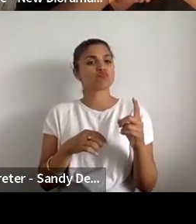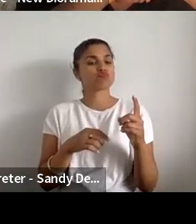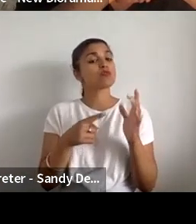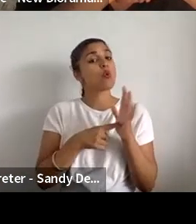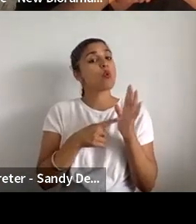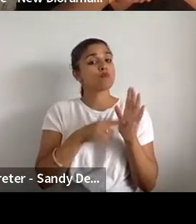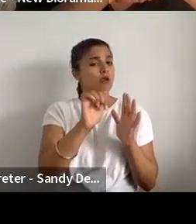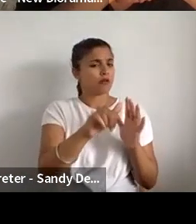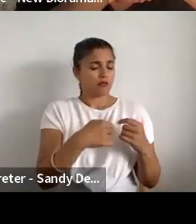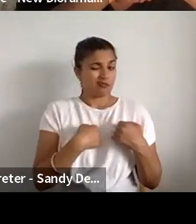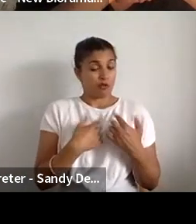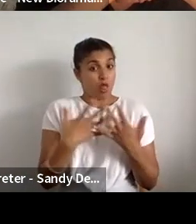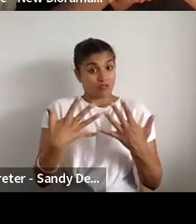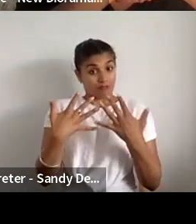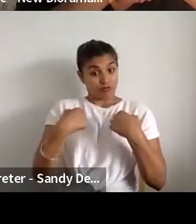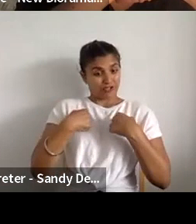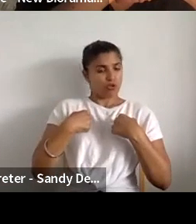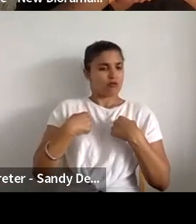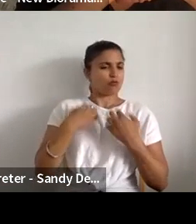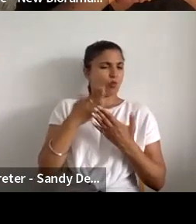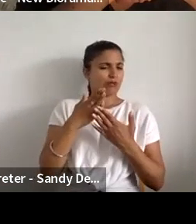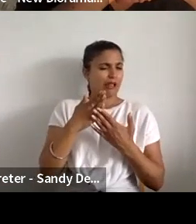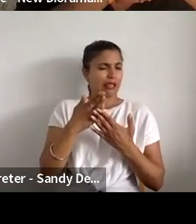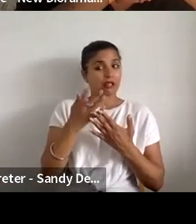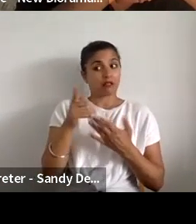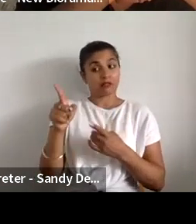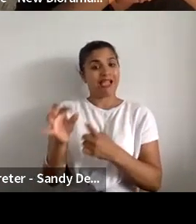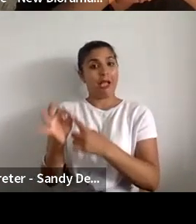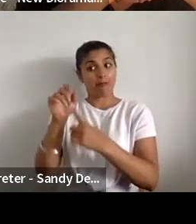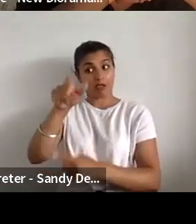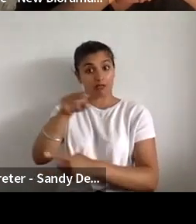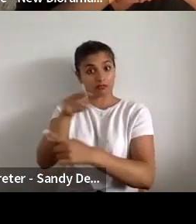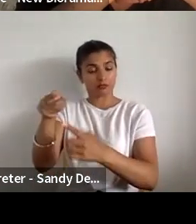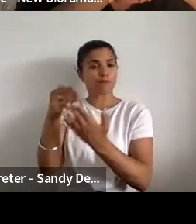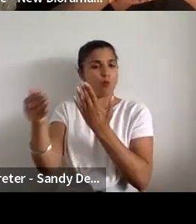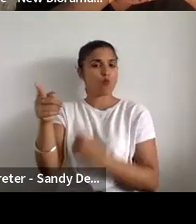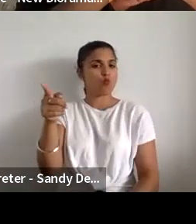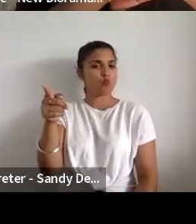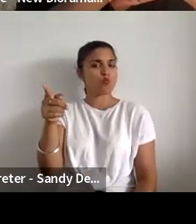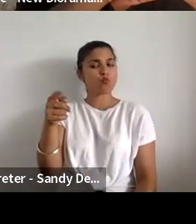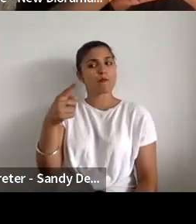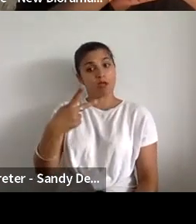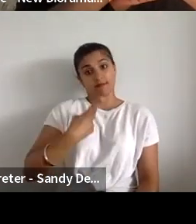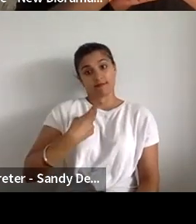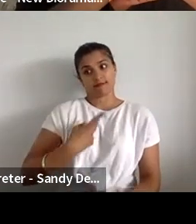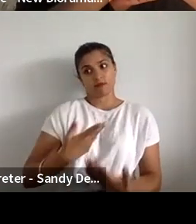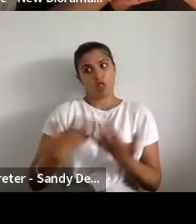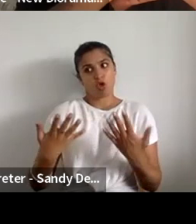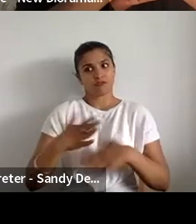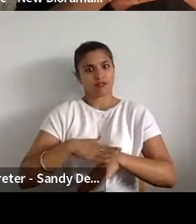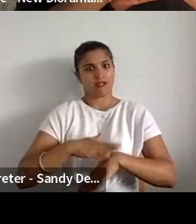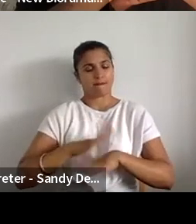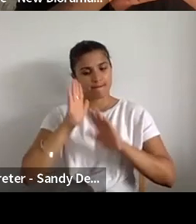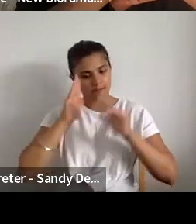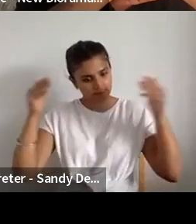us as for the applicants, but I think definitely we spent a lot more time up front and double checking